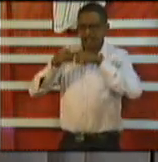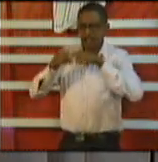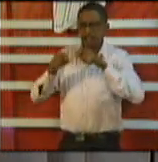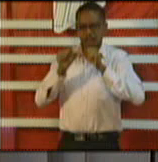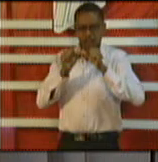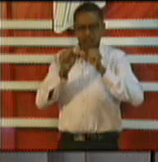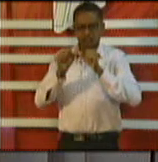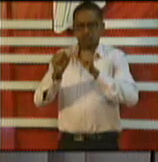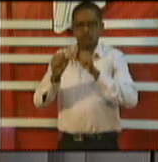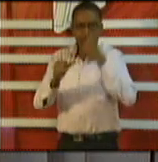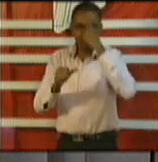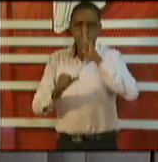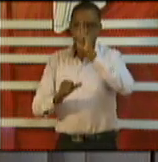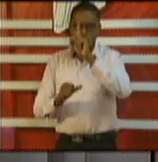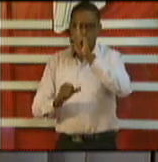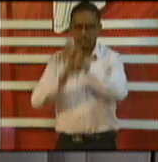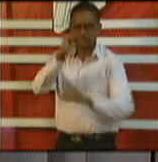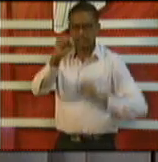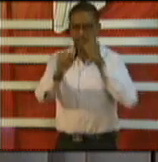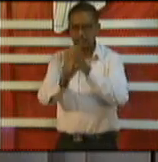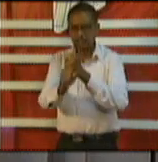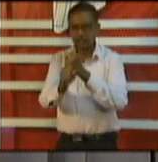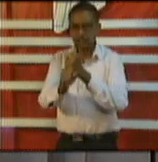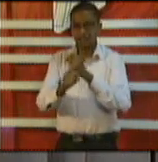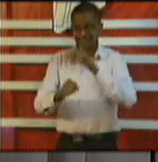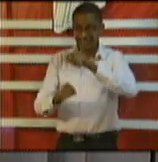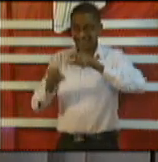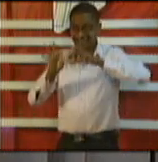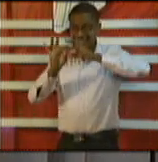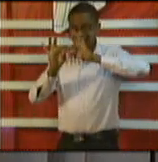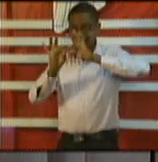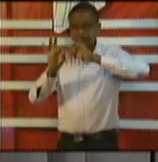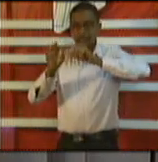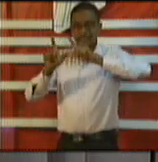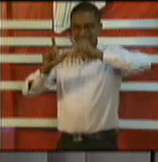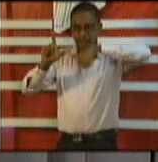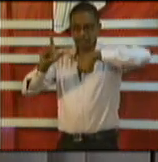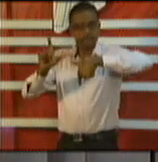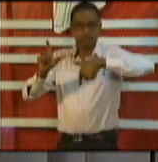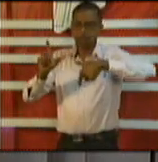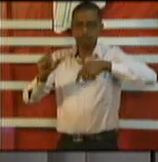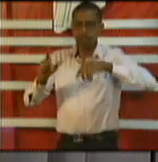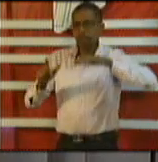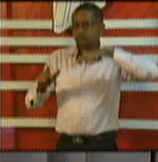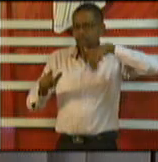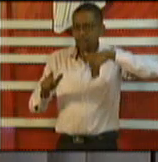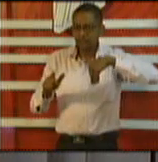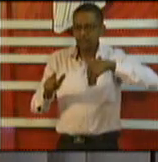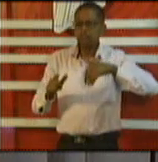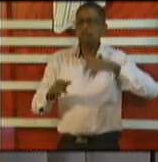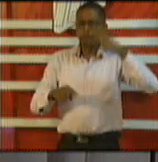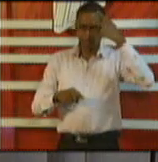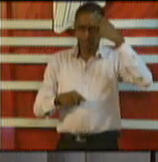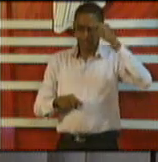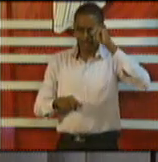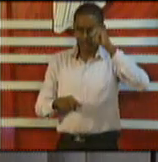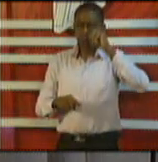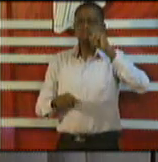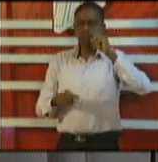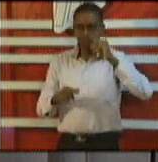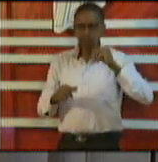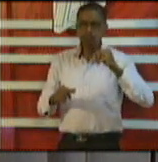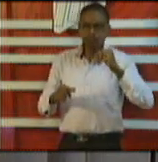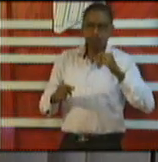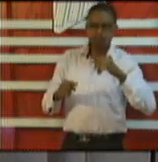as yet expired the Prime Minister himself dealt with this a couple weeks ago and the Cabinet is going to be taken and taking a decision